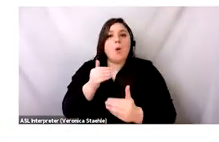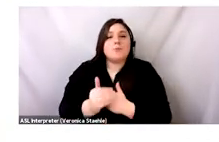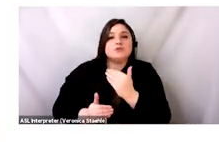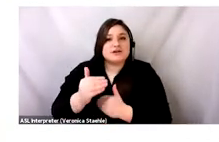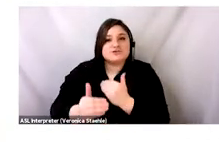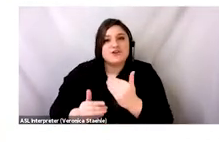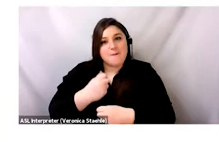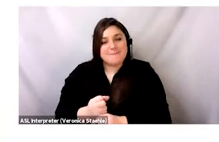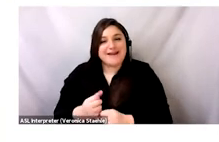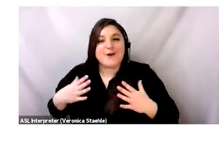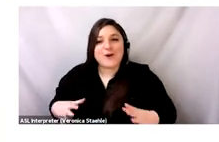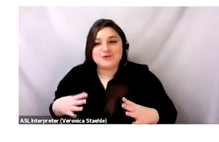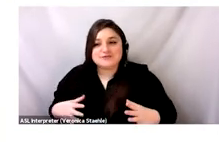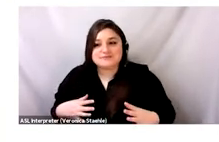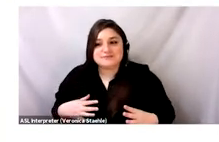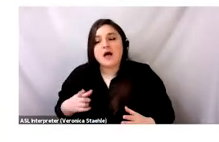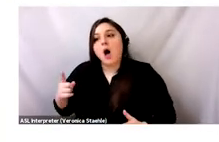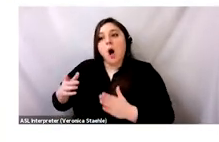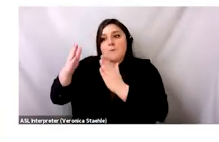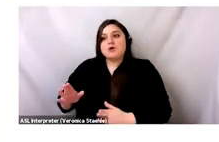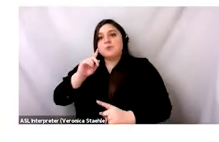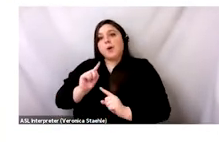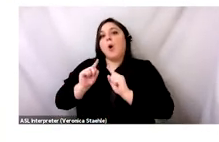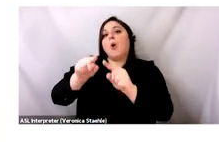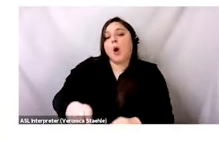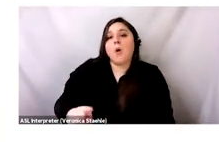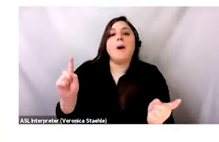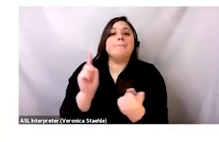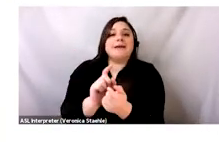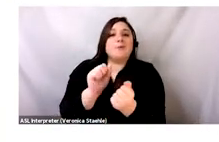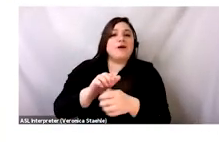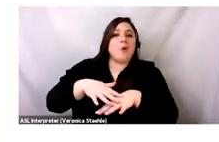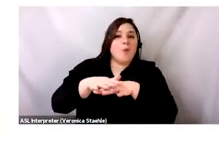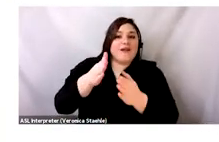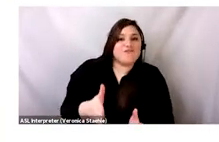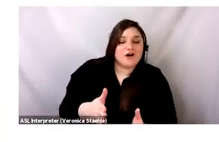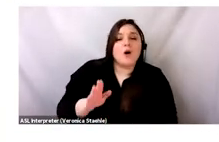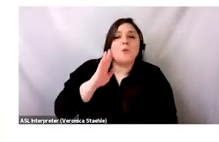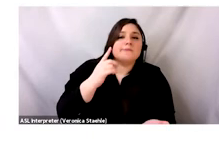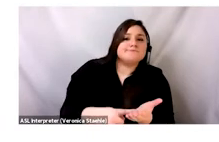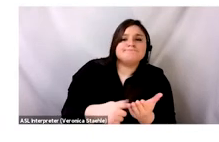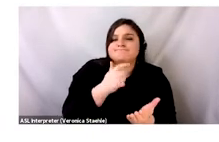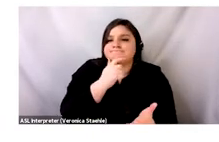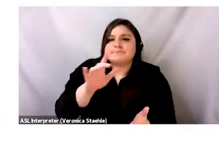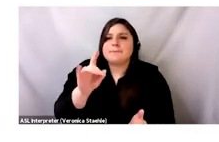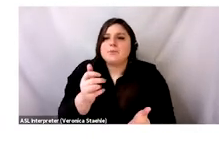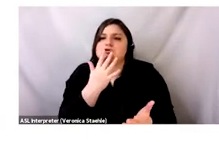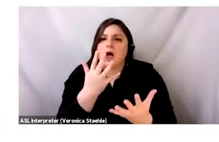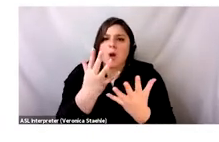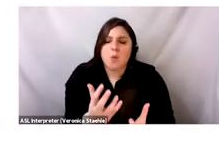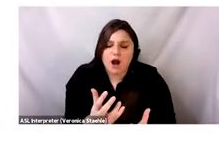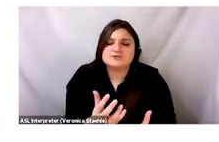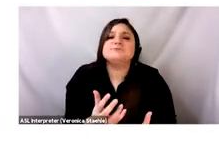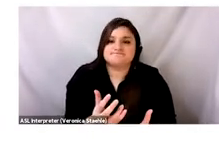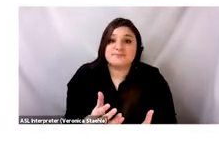wearing it has been part of the entire procedure of the clothing making. So they go to whoever the weaver is or whoever is setting the fabric. They pick the color they want.